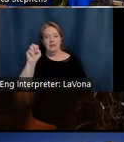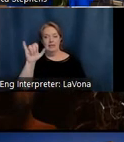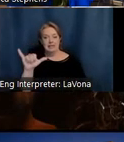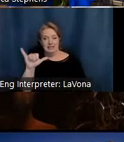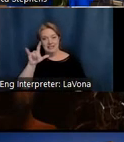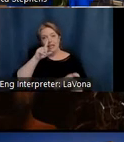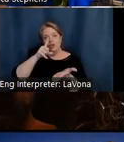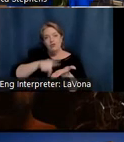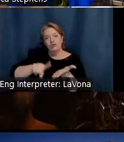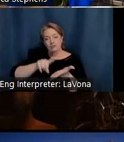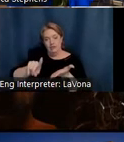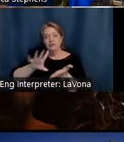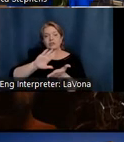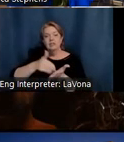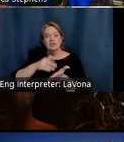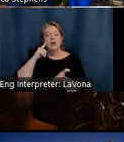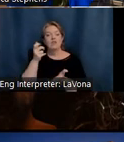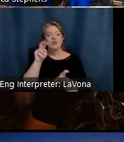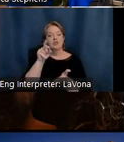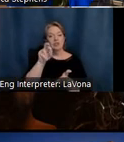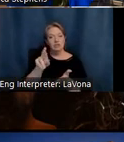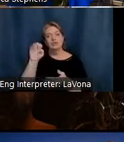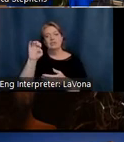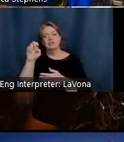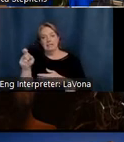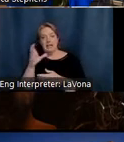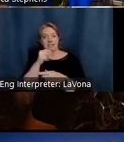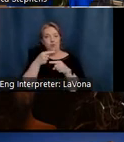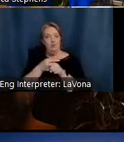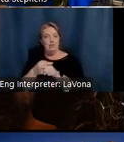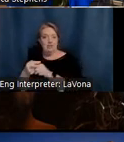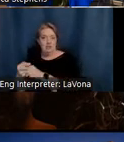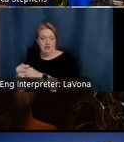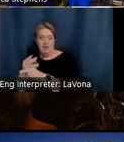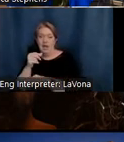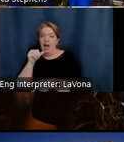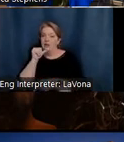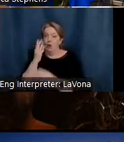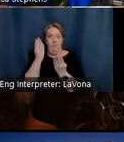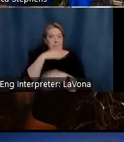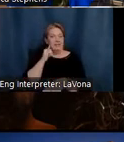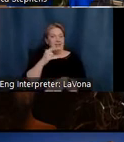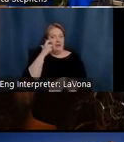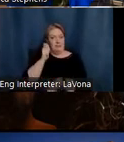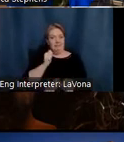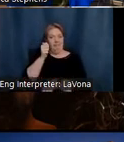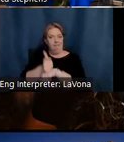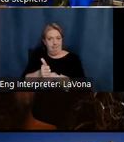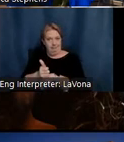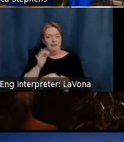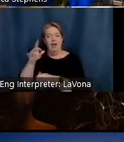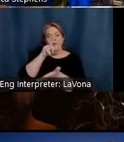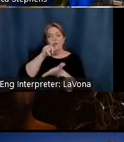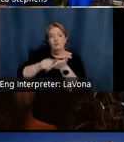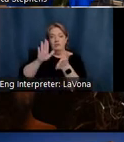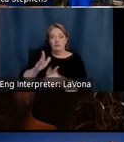in Sex, Gender, and Reproduction. And don't miss the recently erected life-size statue of the groundbreaking researcher